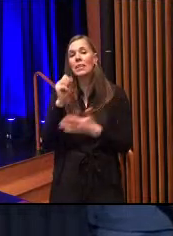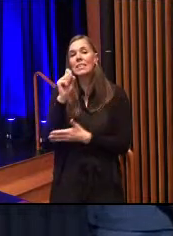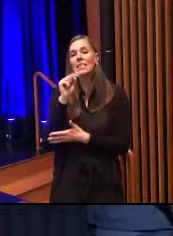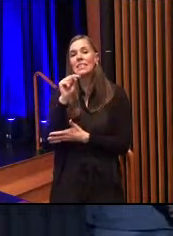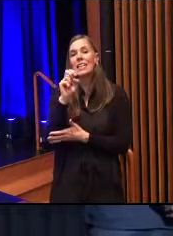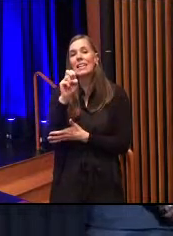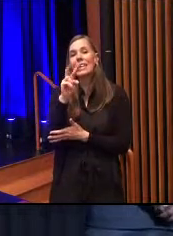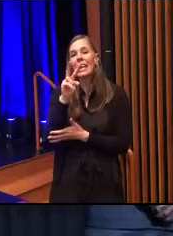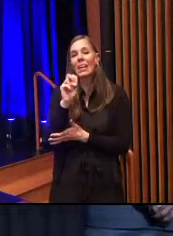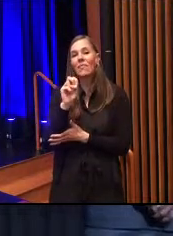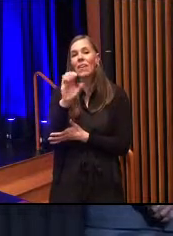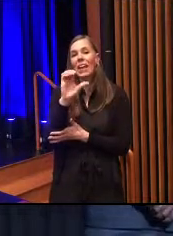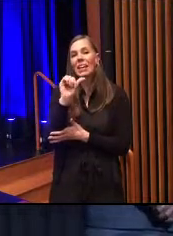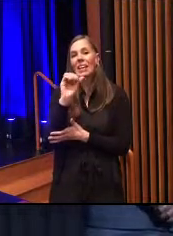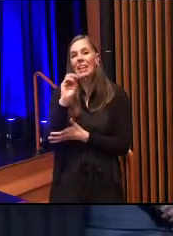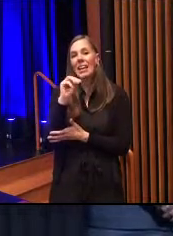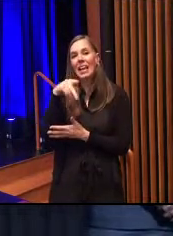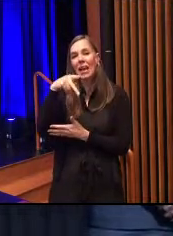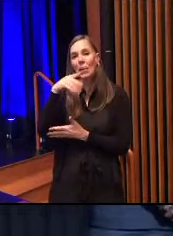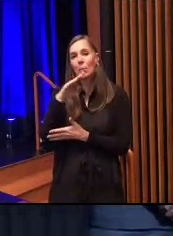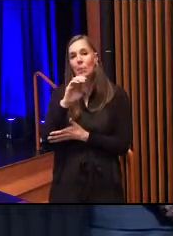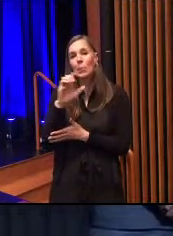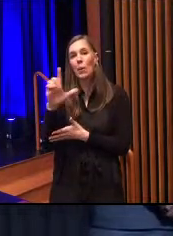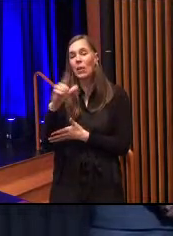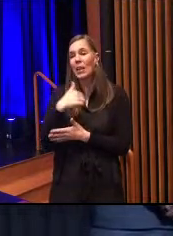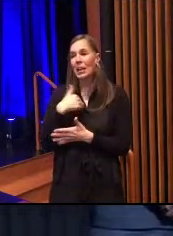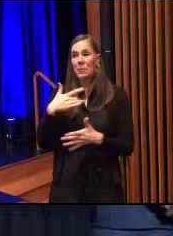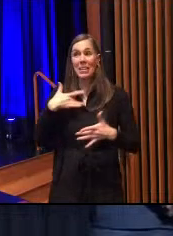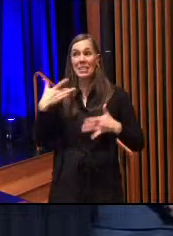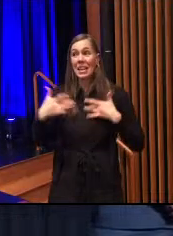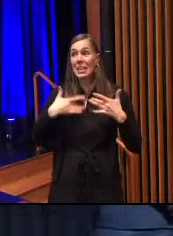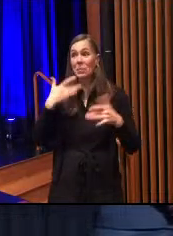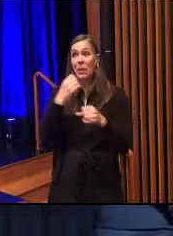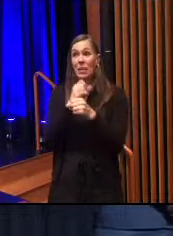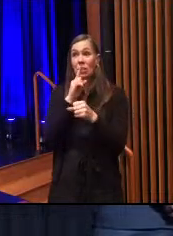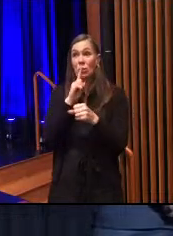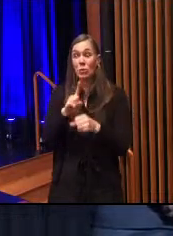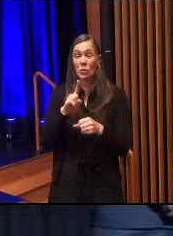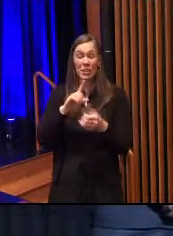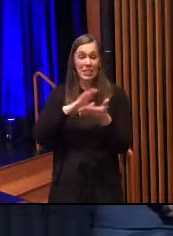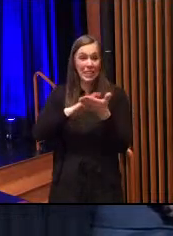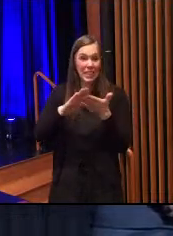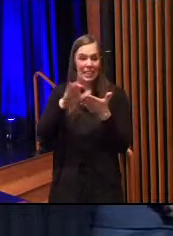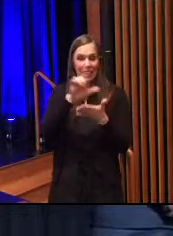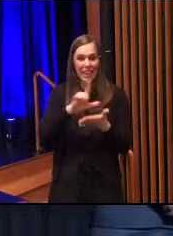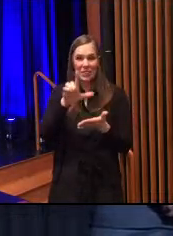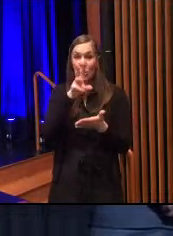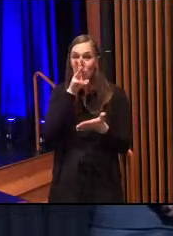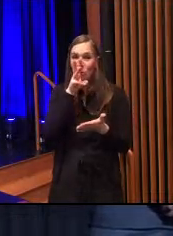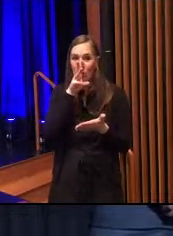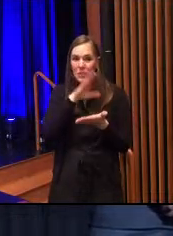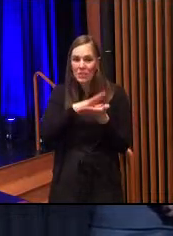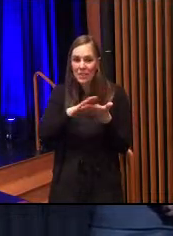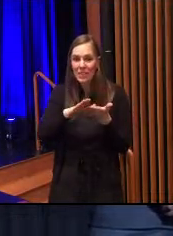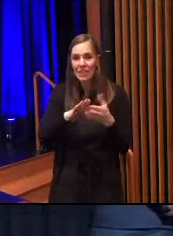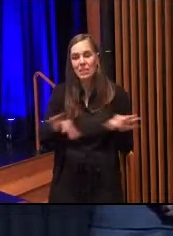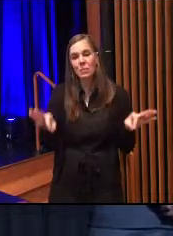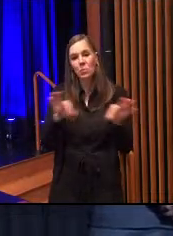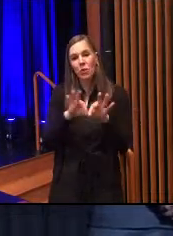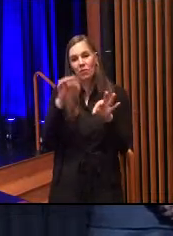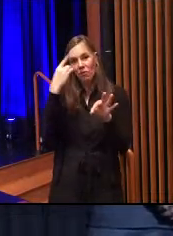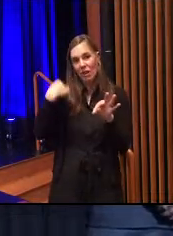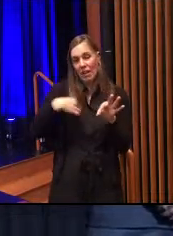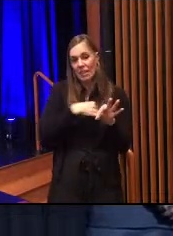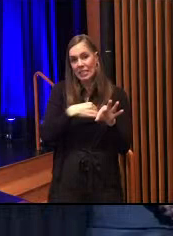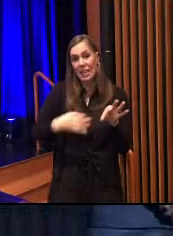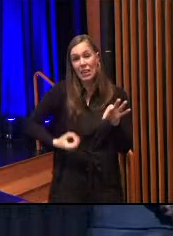Campbell. I am very passionate about cleaning Lancaster, making sure our waters are clean. It's really important for us to